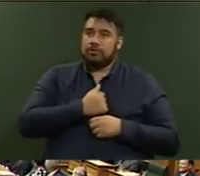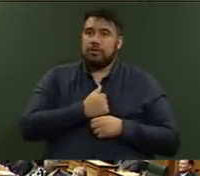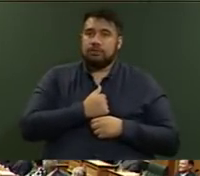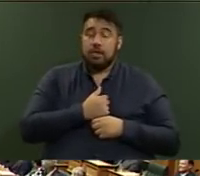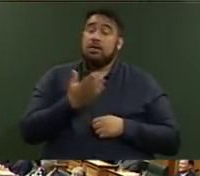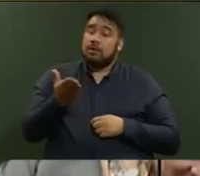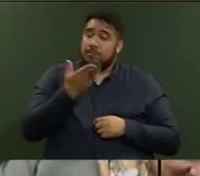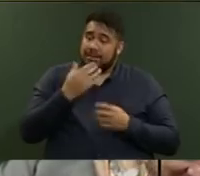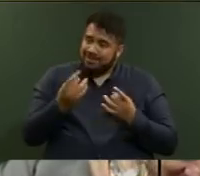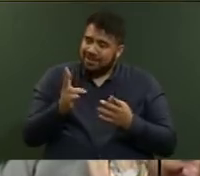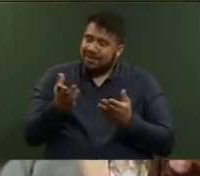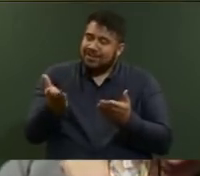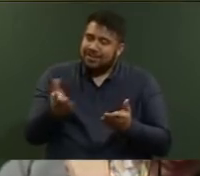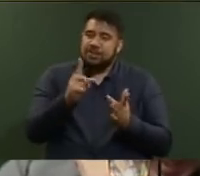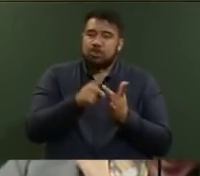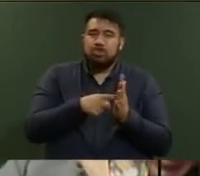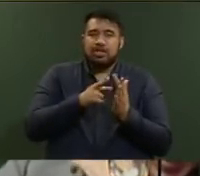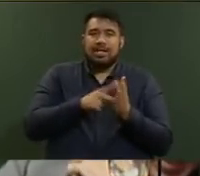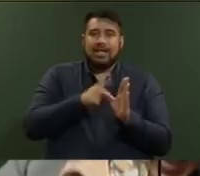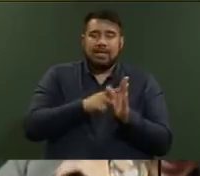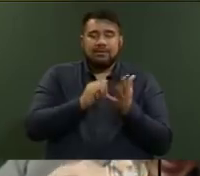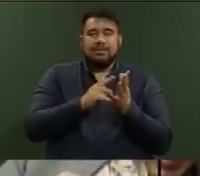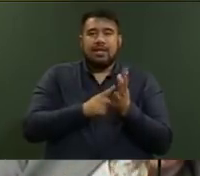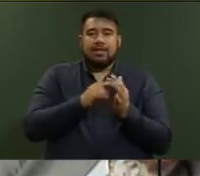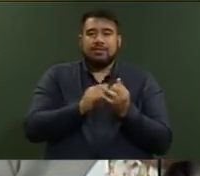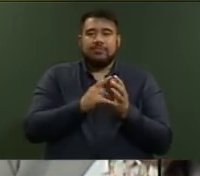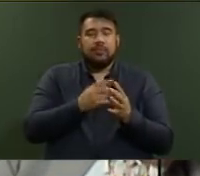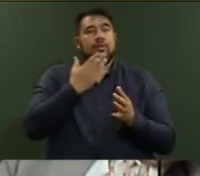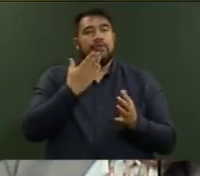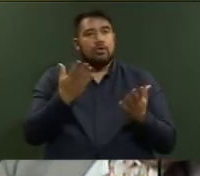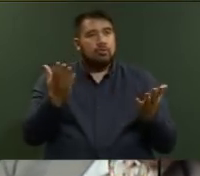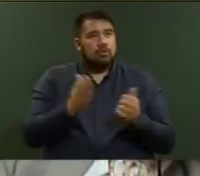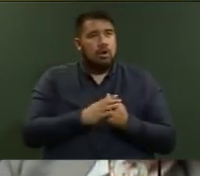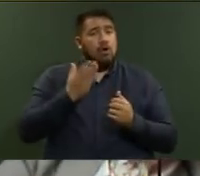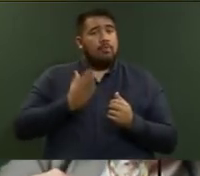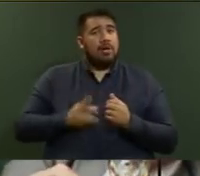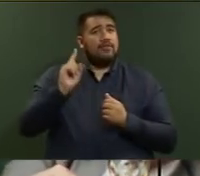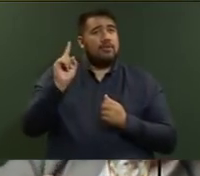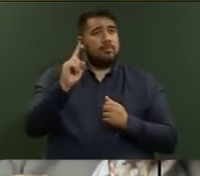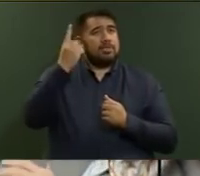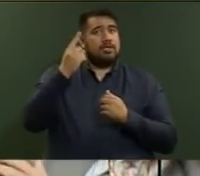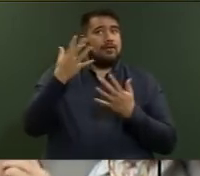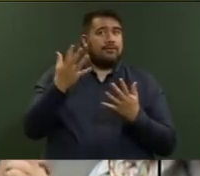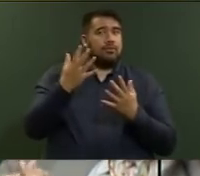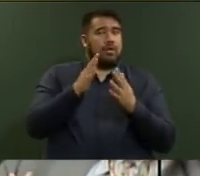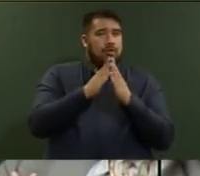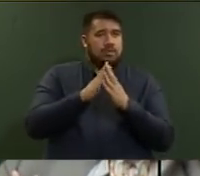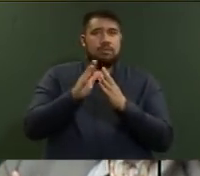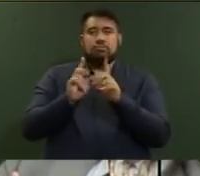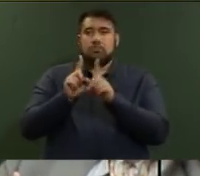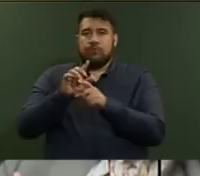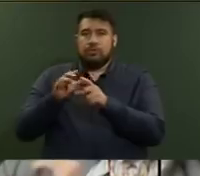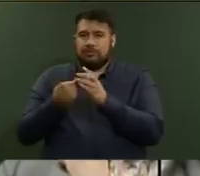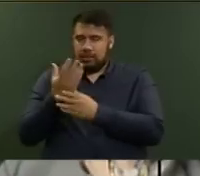Mr Speaker, on behalf of the Minister for Housing and Urban Development, Government, in terms of price points,